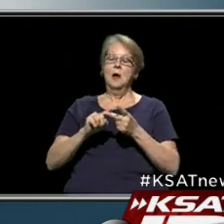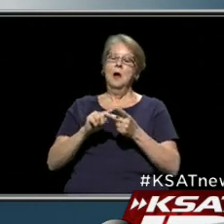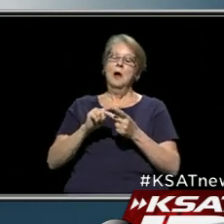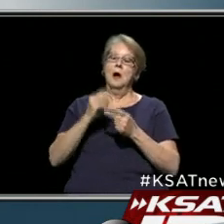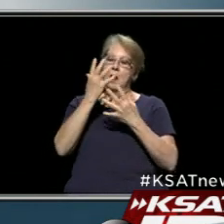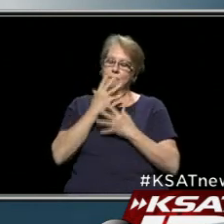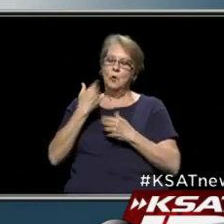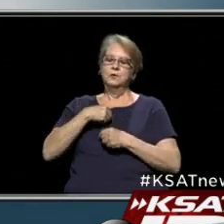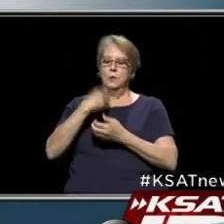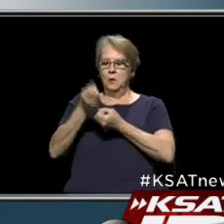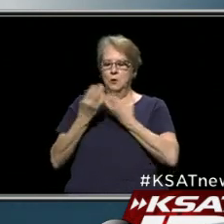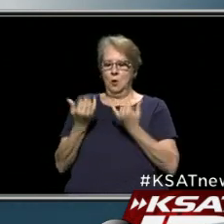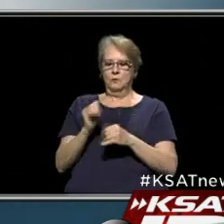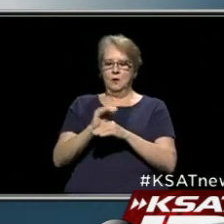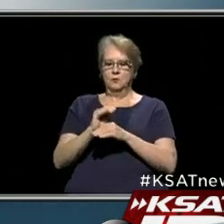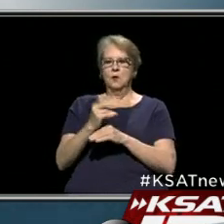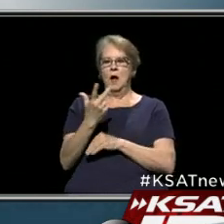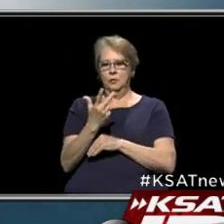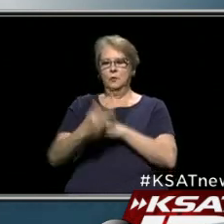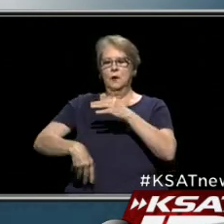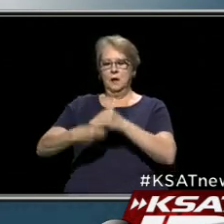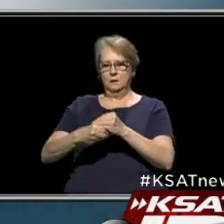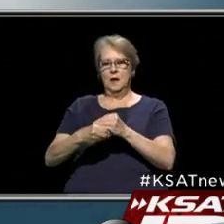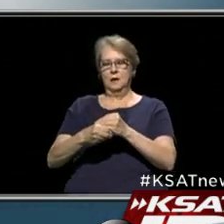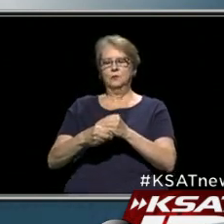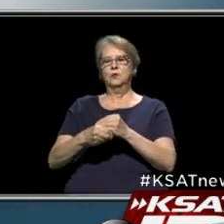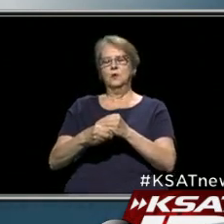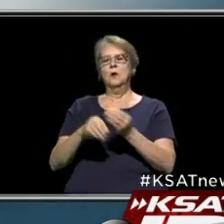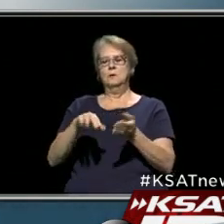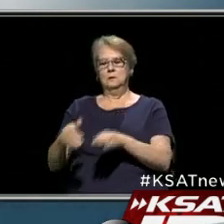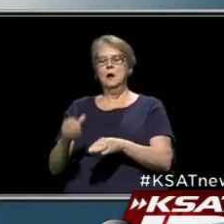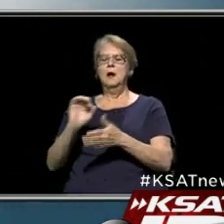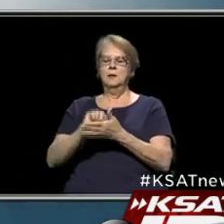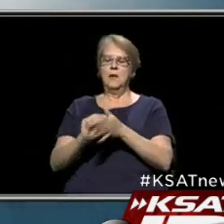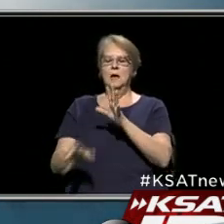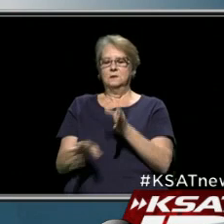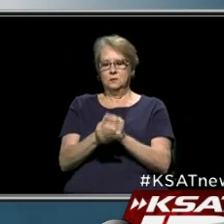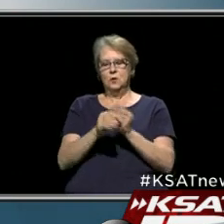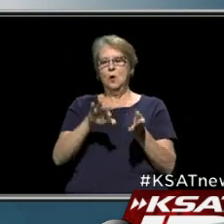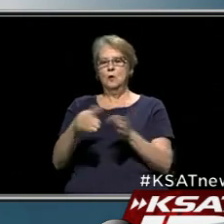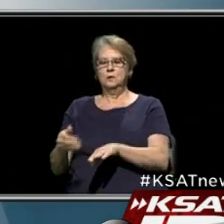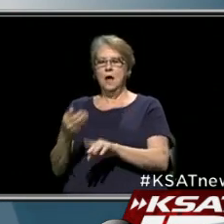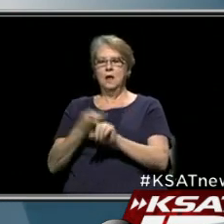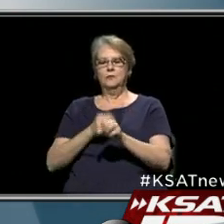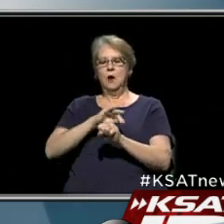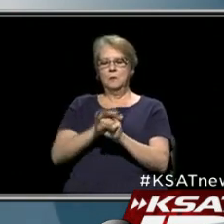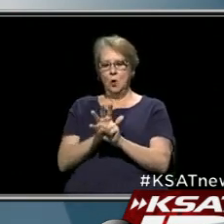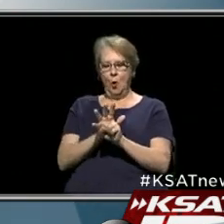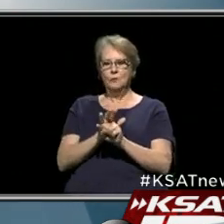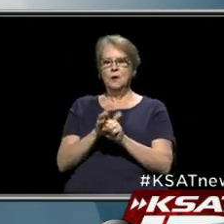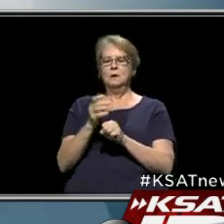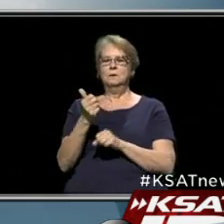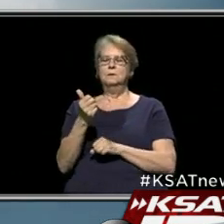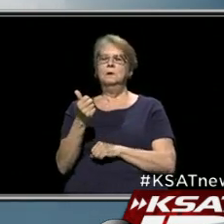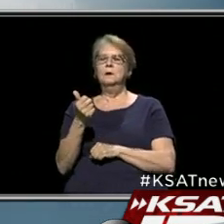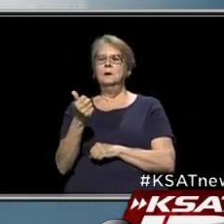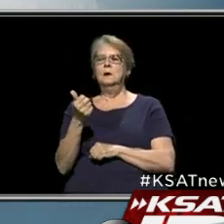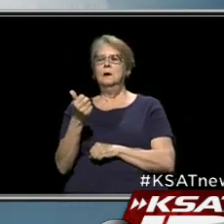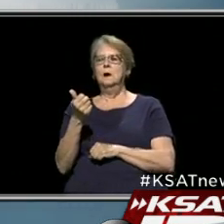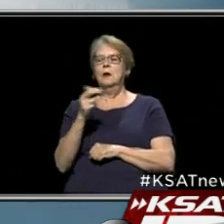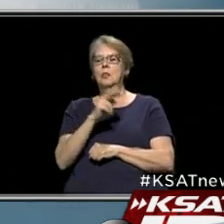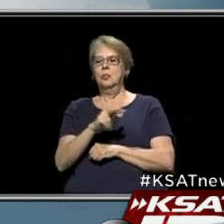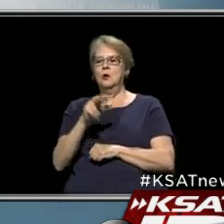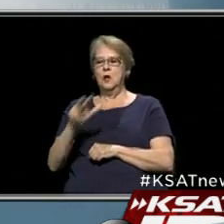notified tonight of 3 additional fatalities, which brings our total deaths from COVID-19 in our community to